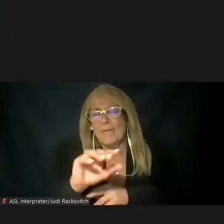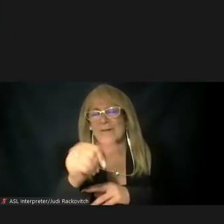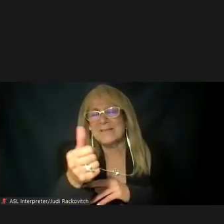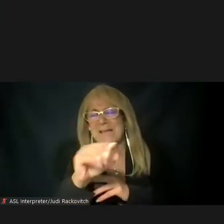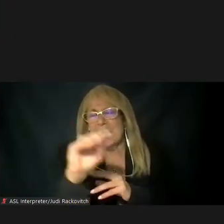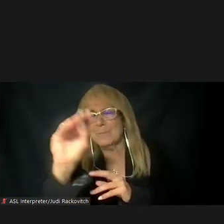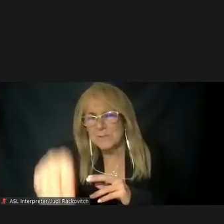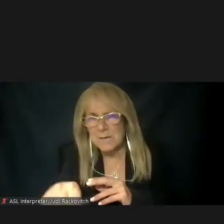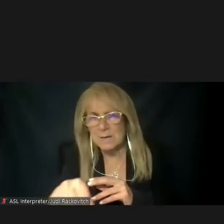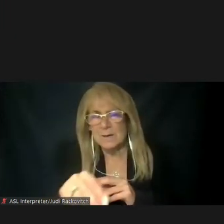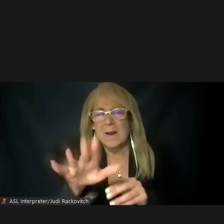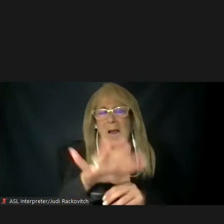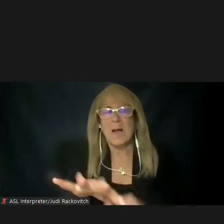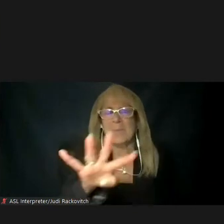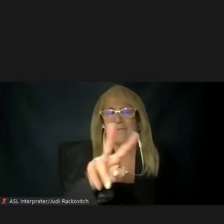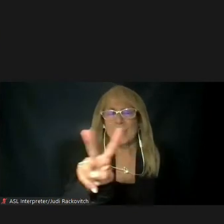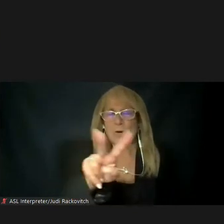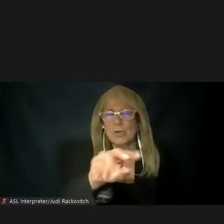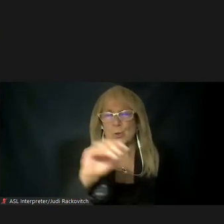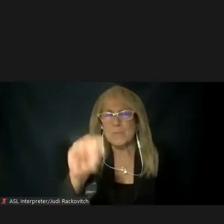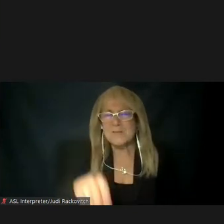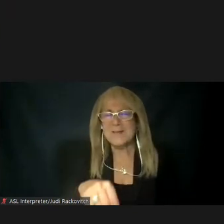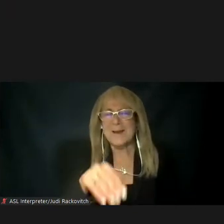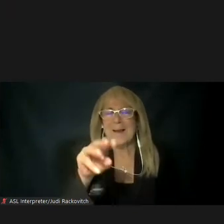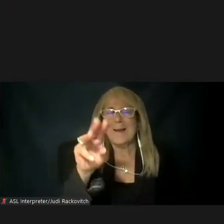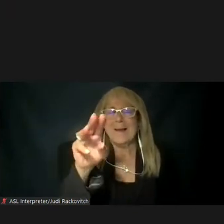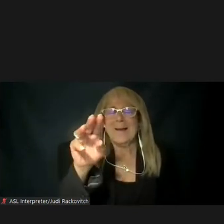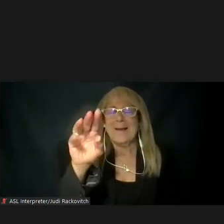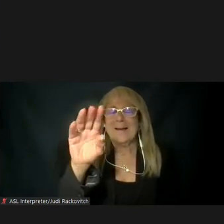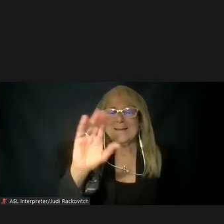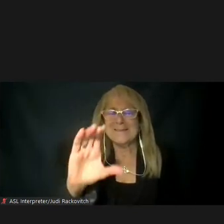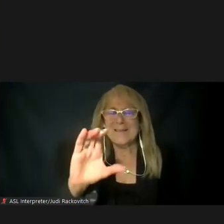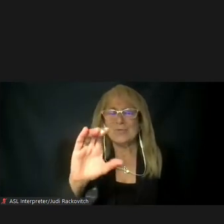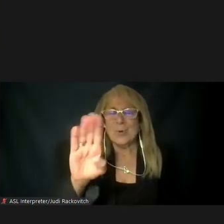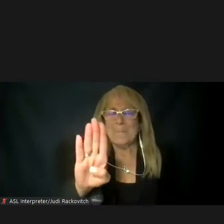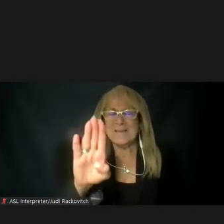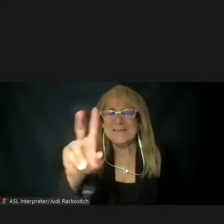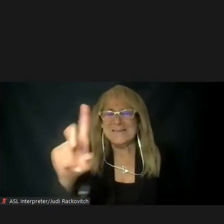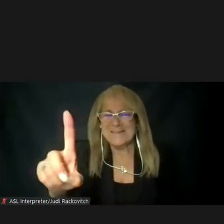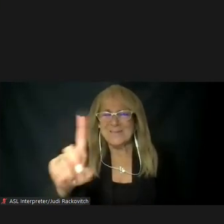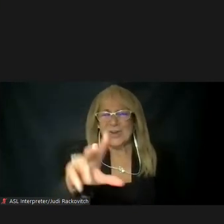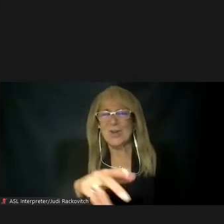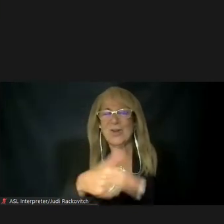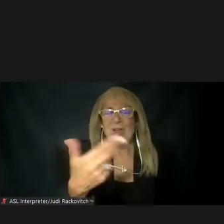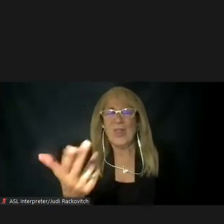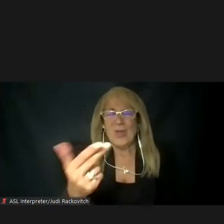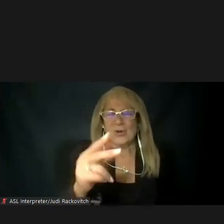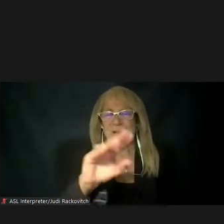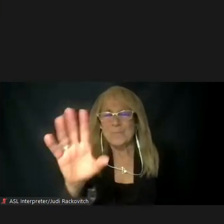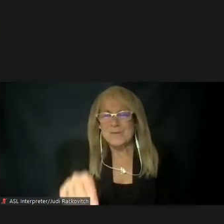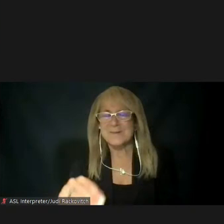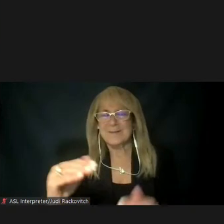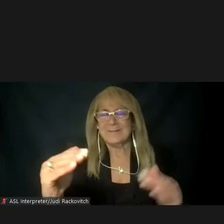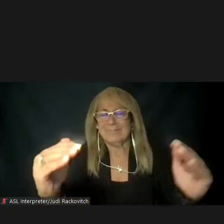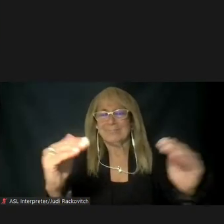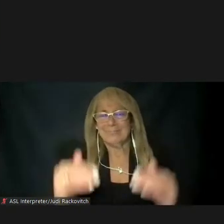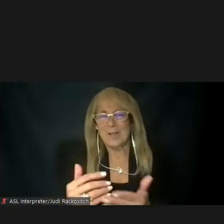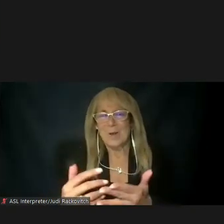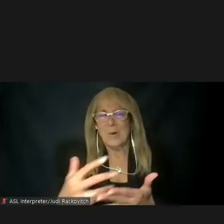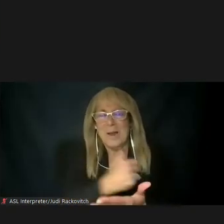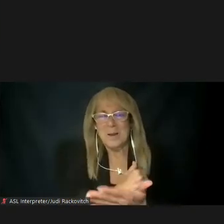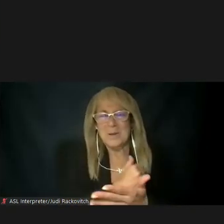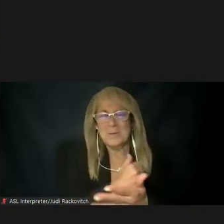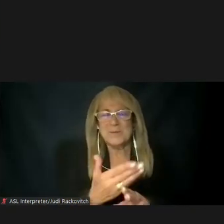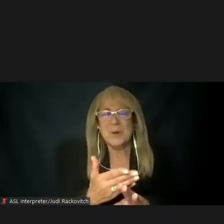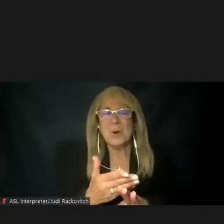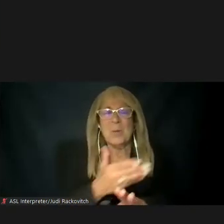42% of the Manhattan Central Business District identifies as a minority population, while 13% are low-income. Based on preliminary model